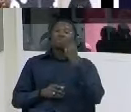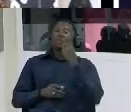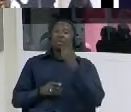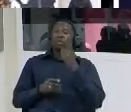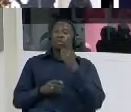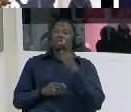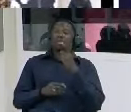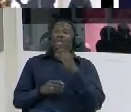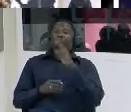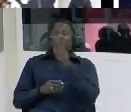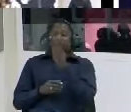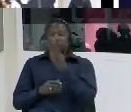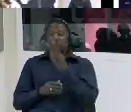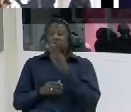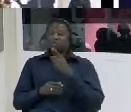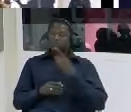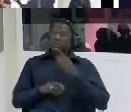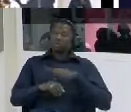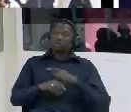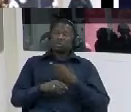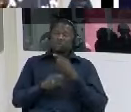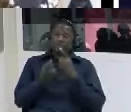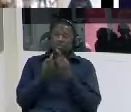treason and conspiracy